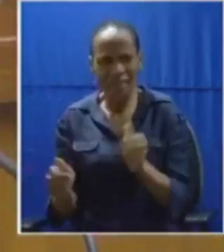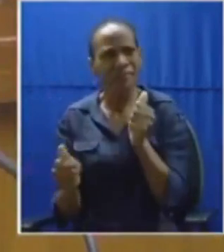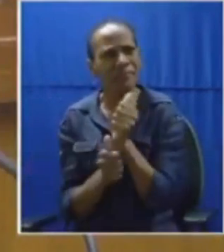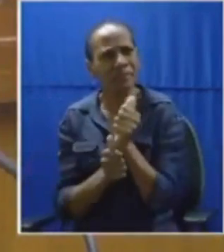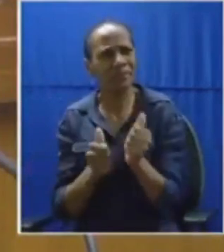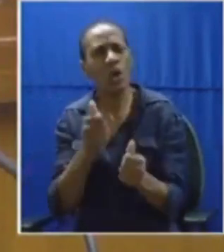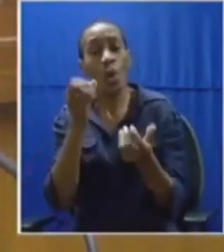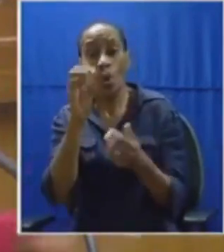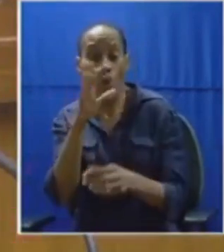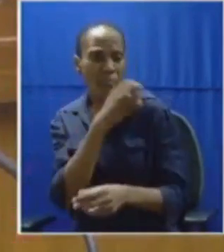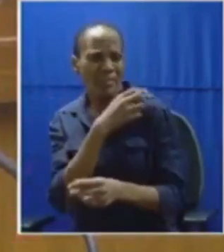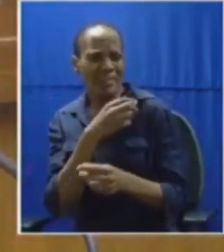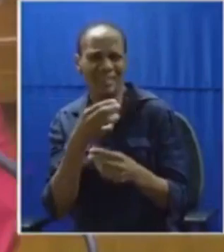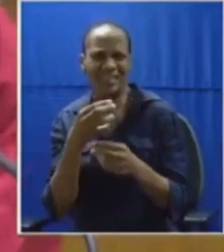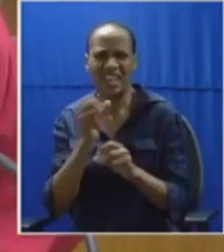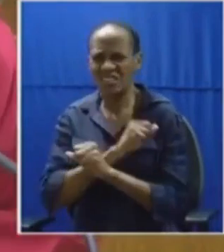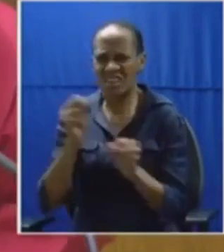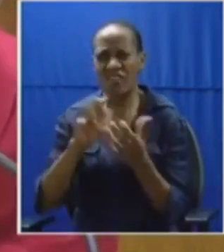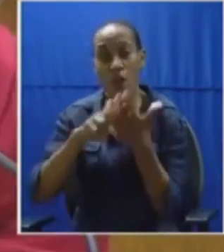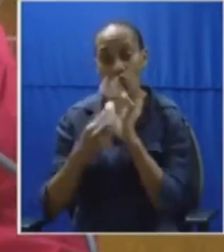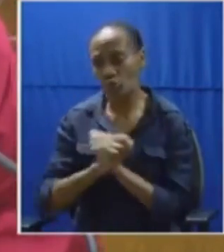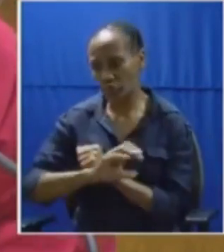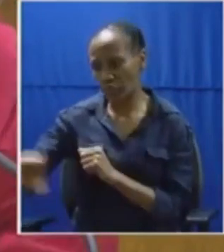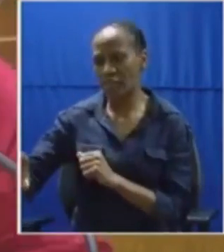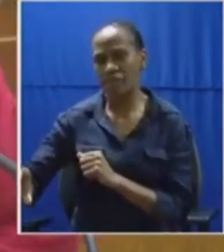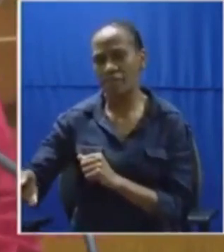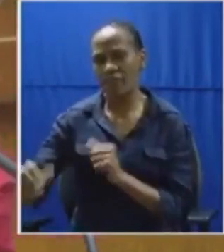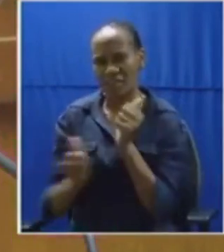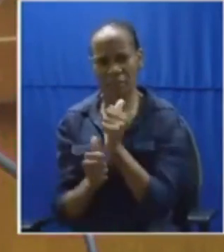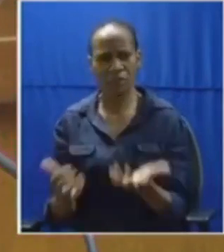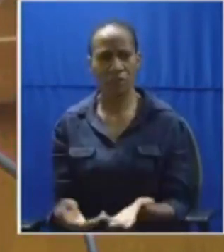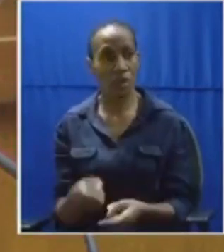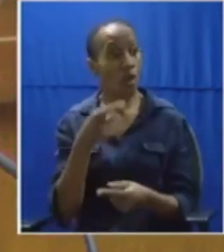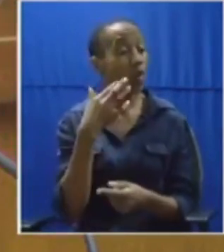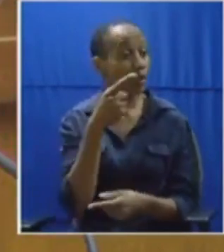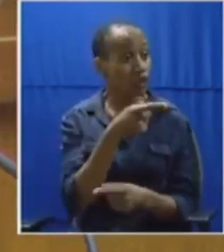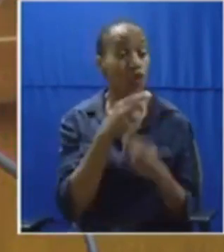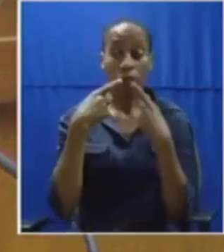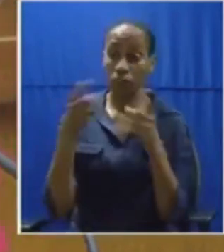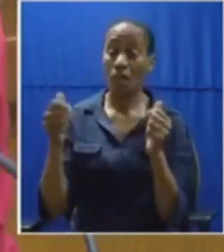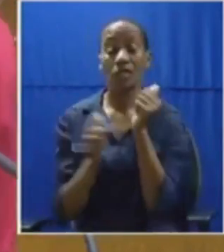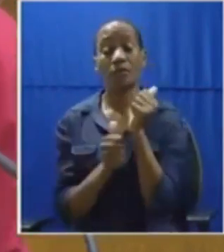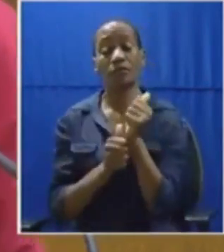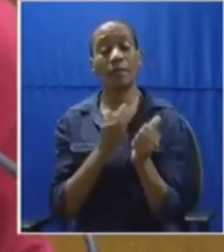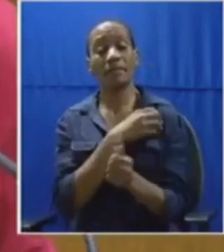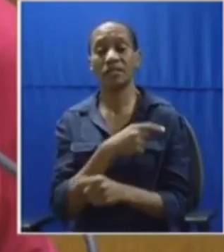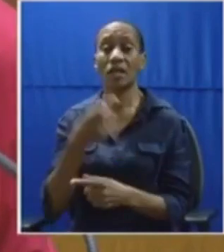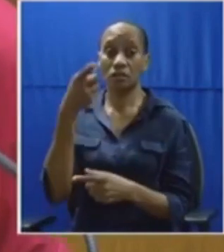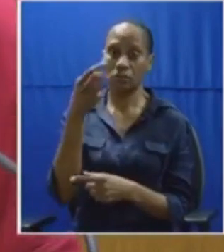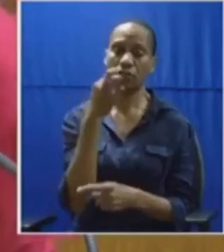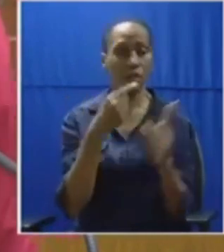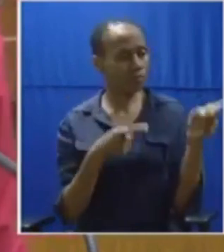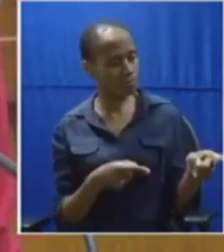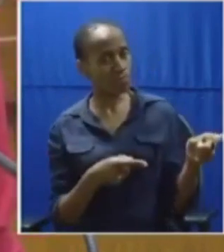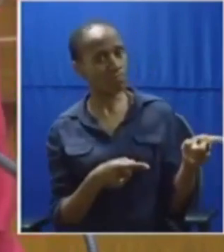even give their deputies any role to play you ought to announce where you introduce a deputy minister and say this is the deputy